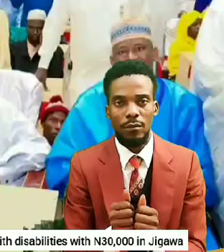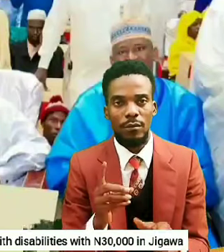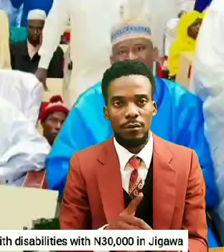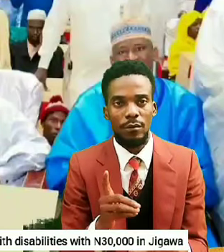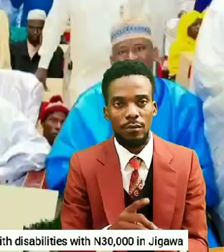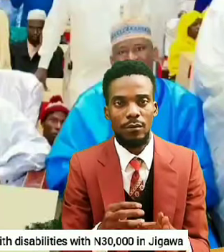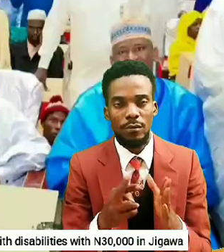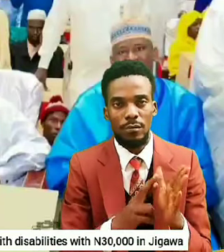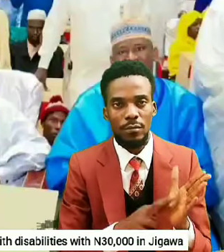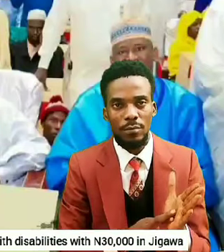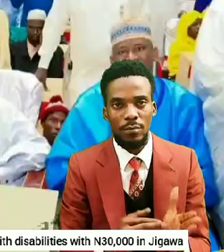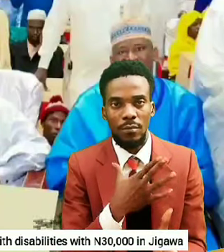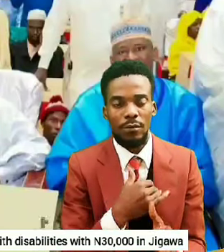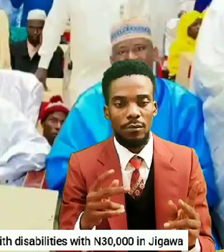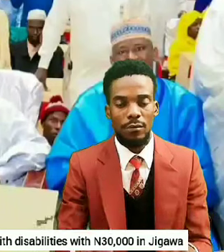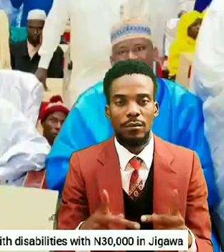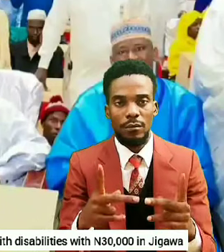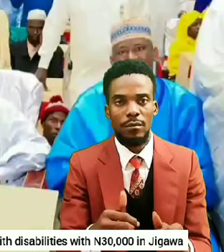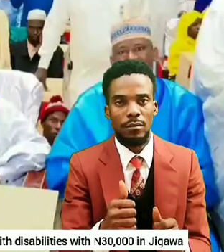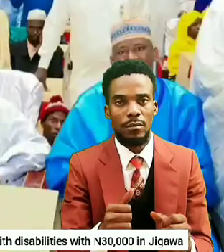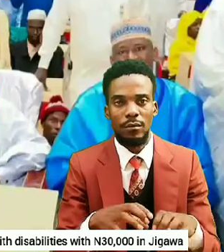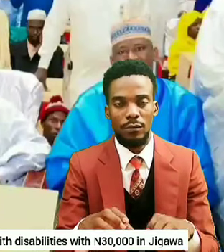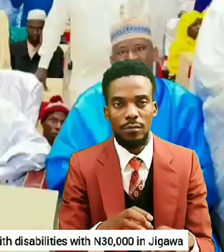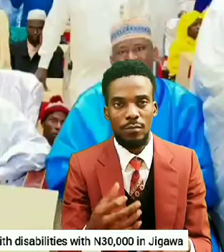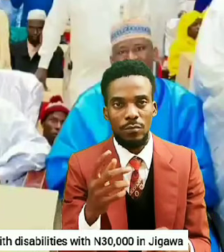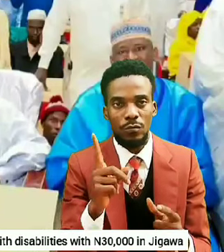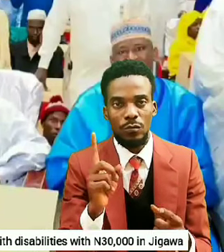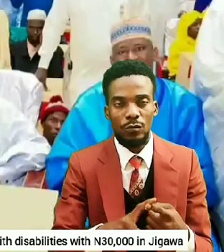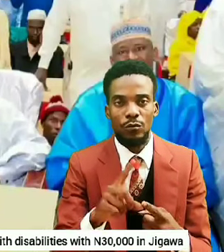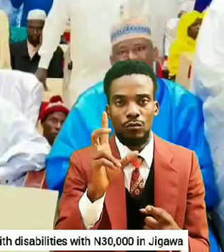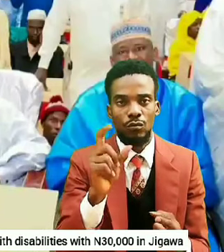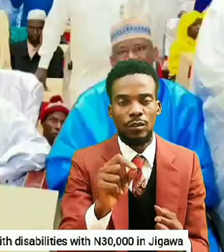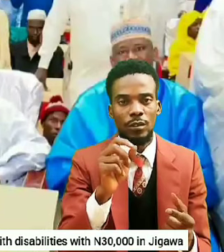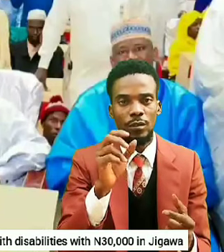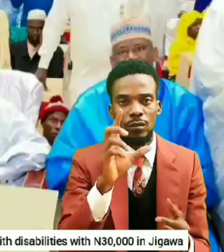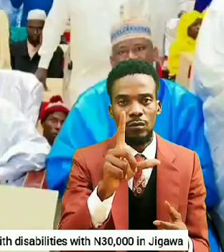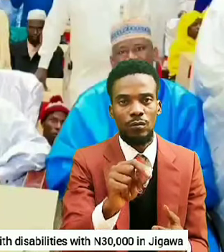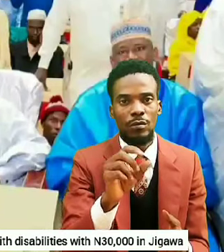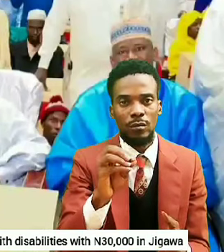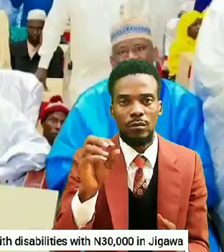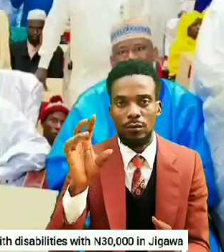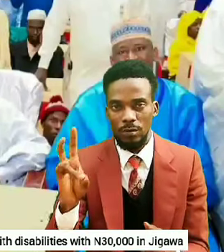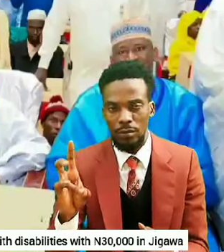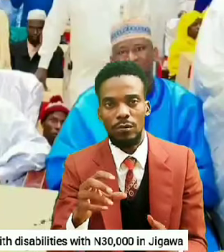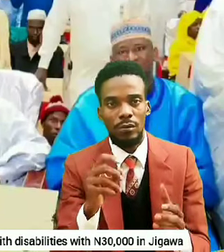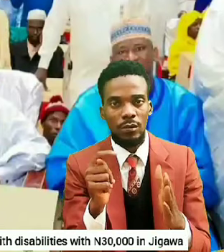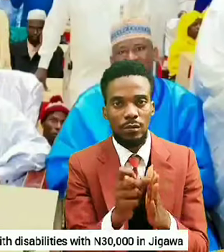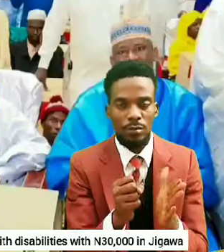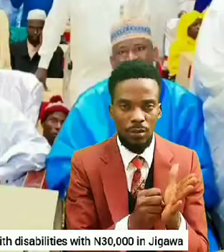register and proposed amendments to the 2007 Jigawa State Law governing disability